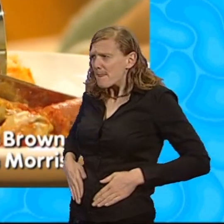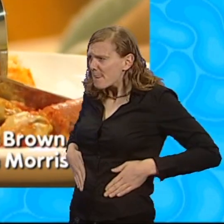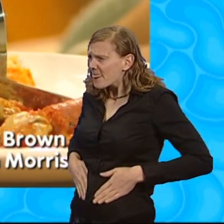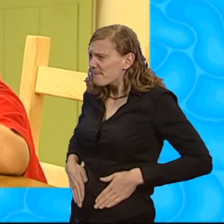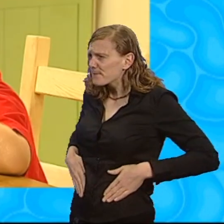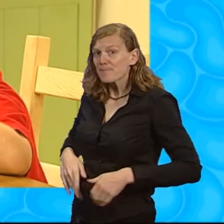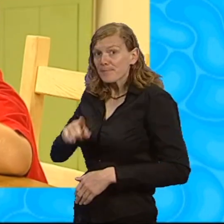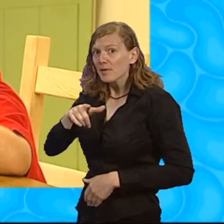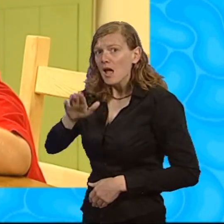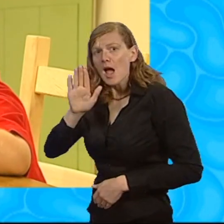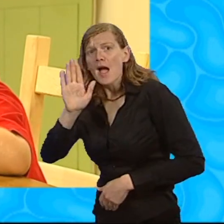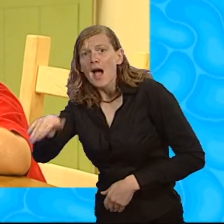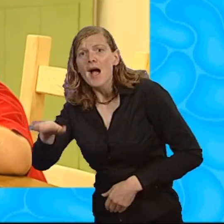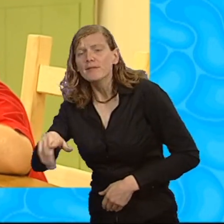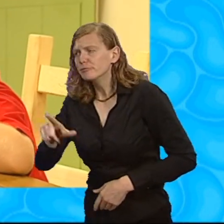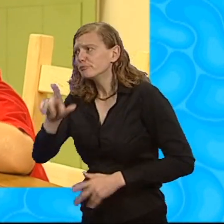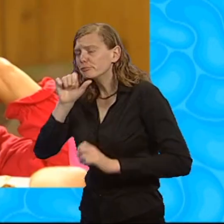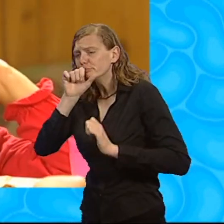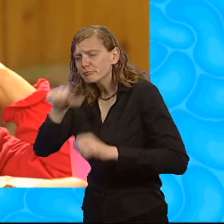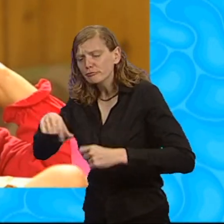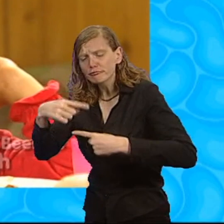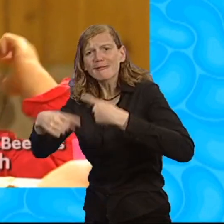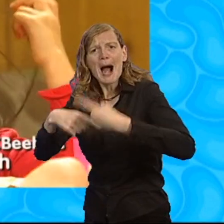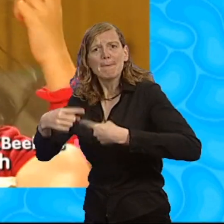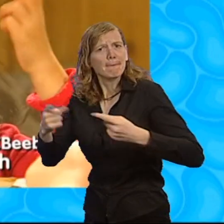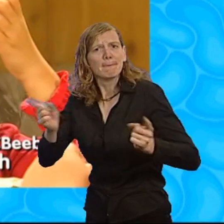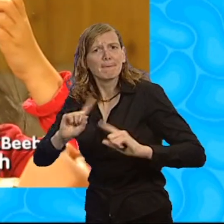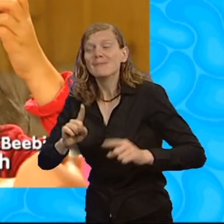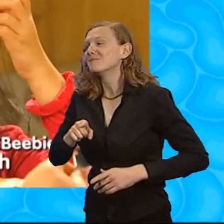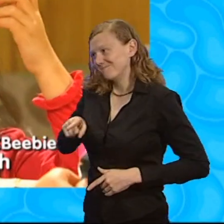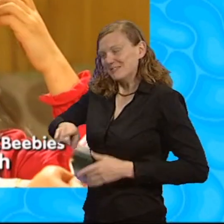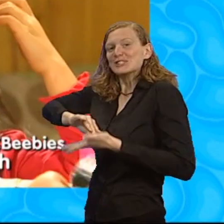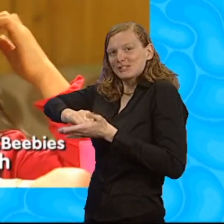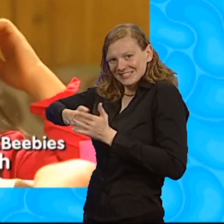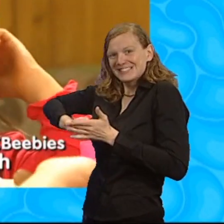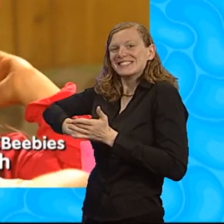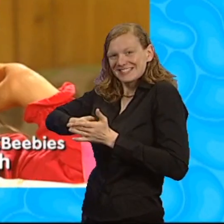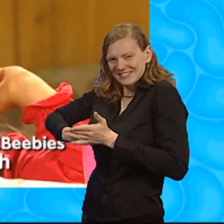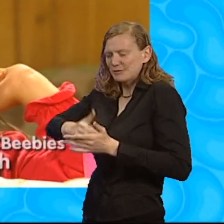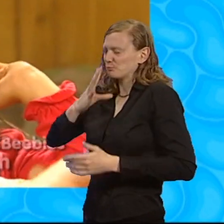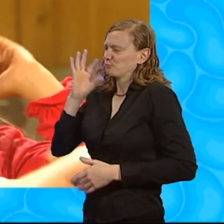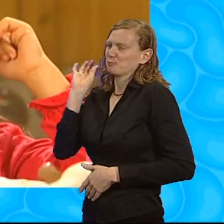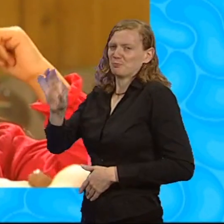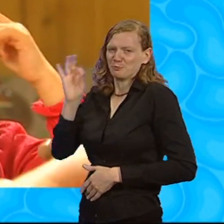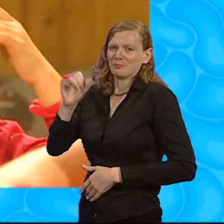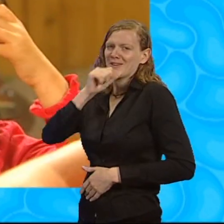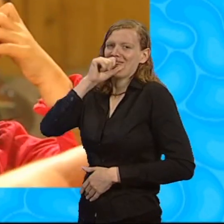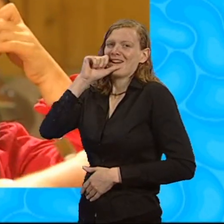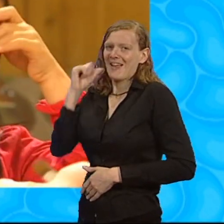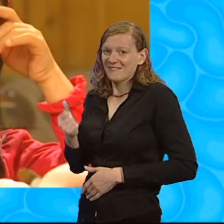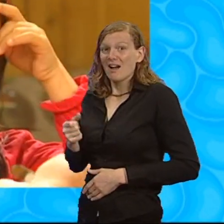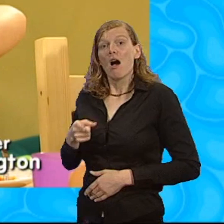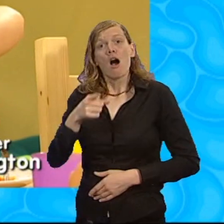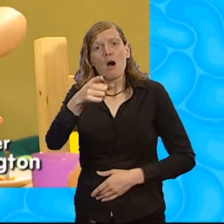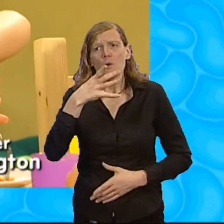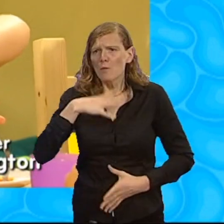Mmm, so yummy! Olivia, what's your favourite part of your spicy baked wrap? Umm, the cheese.